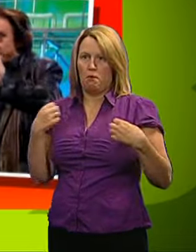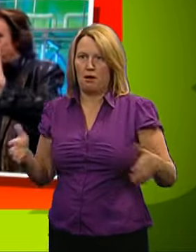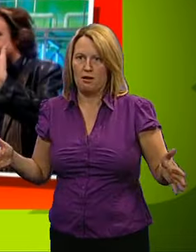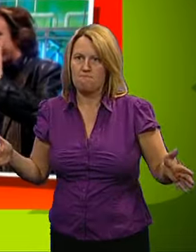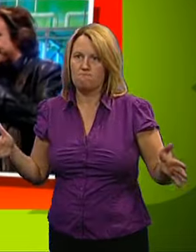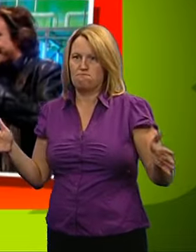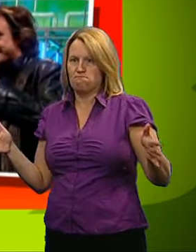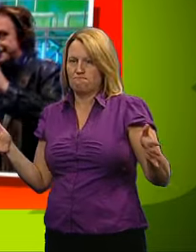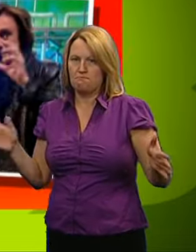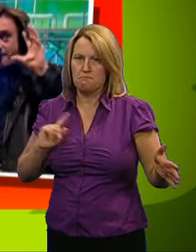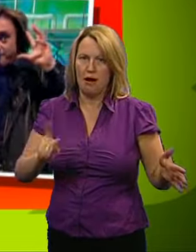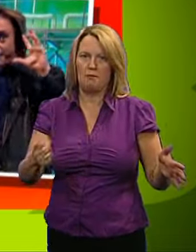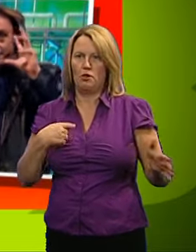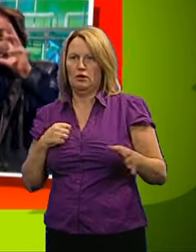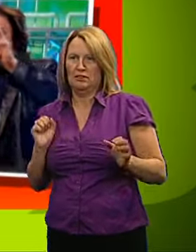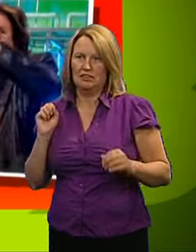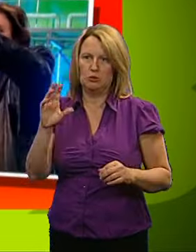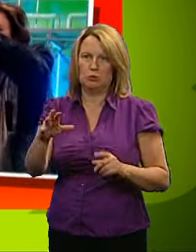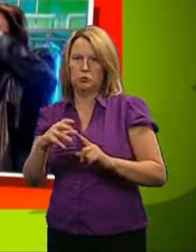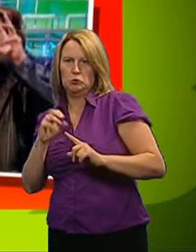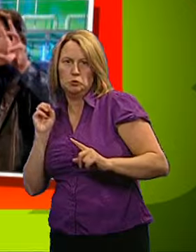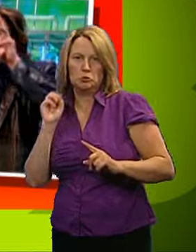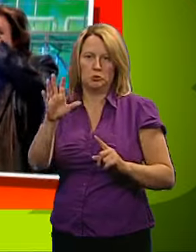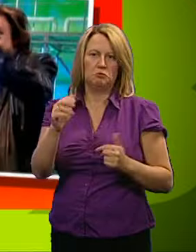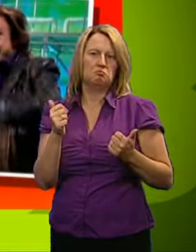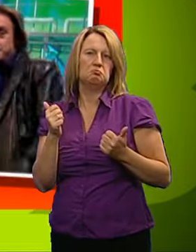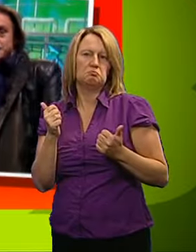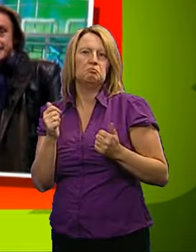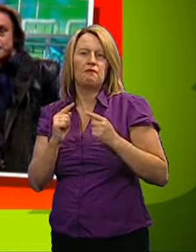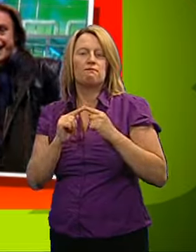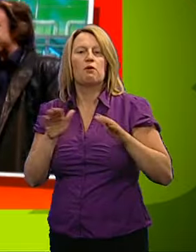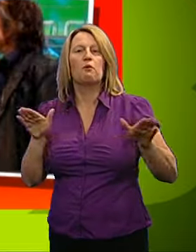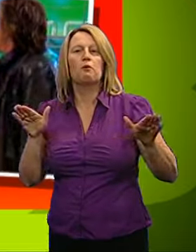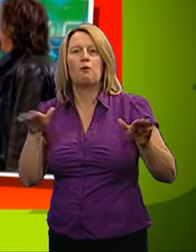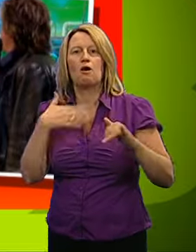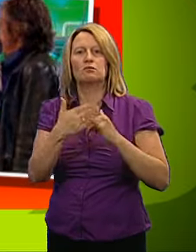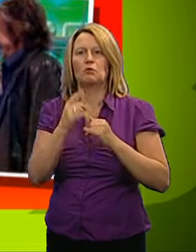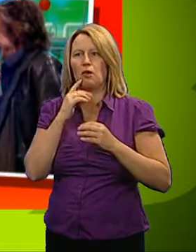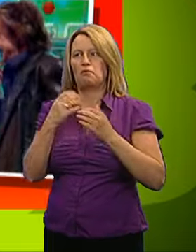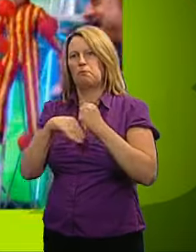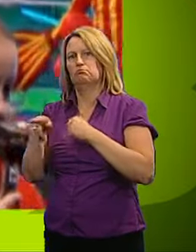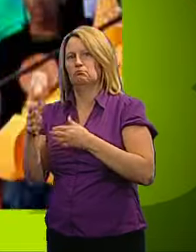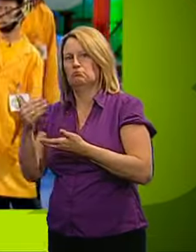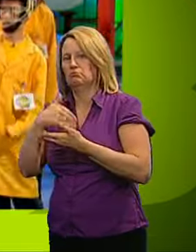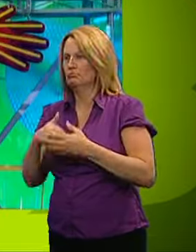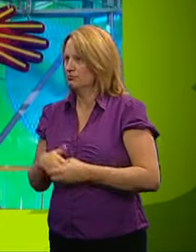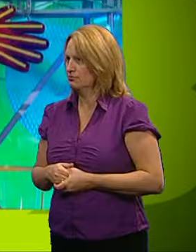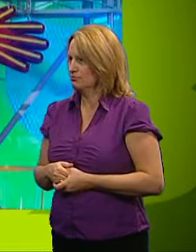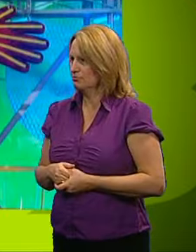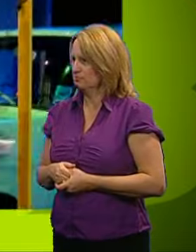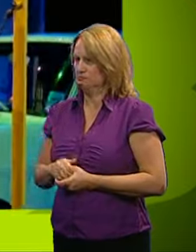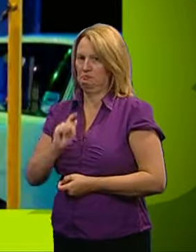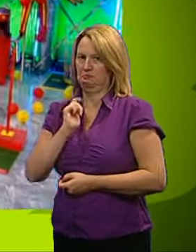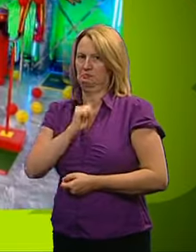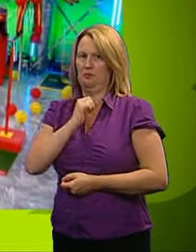stop but the balls aren't, so they fly forwards, hopefully, towards the lab rats. Correct, Richard. I can get some. Right,